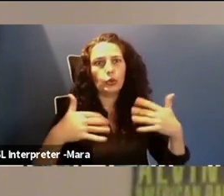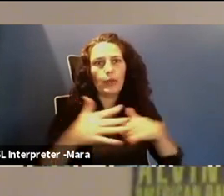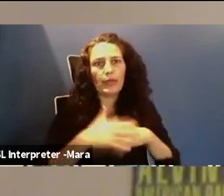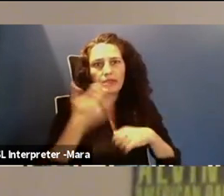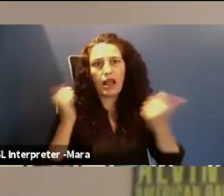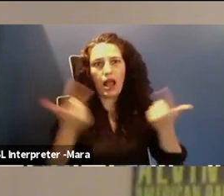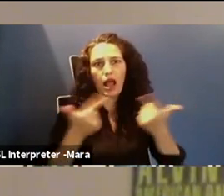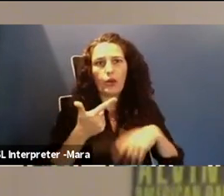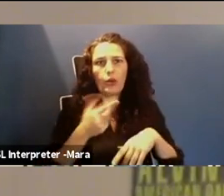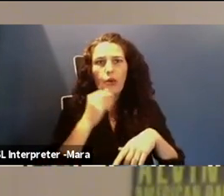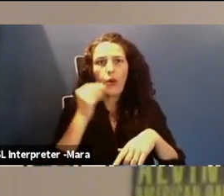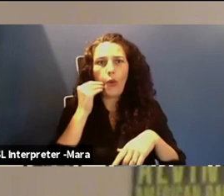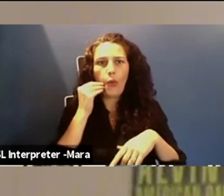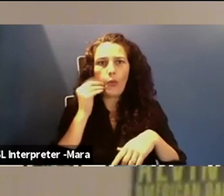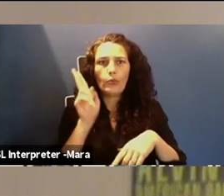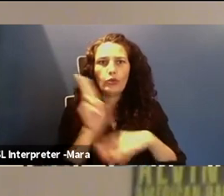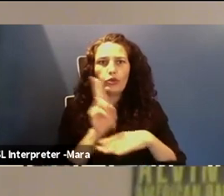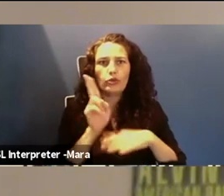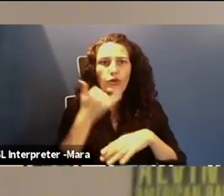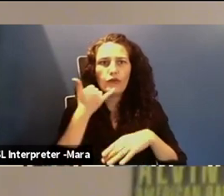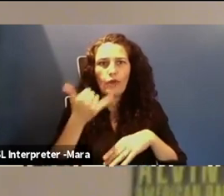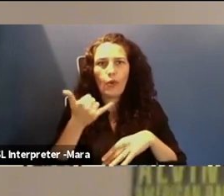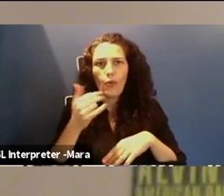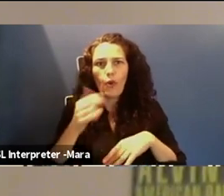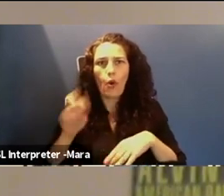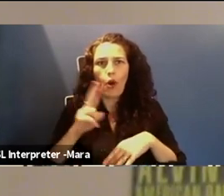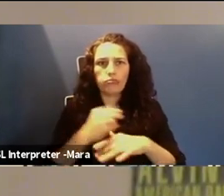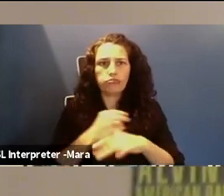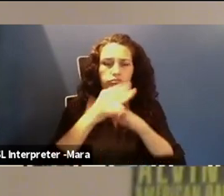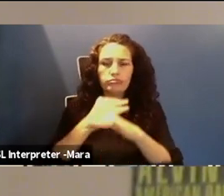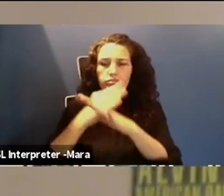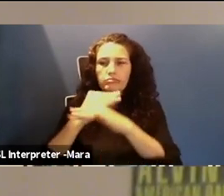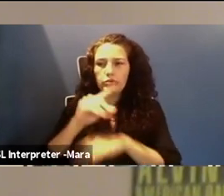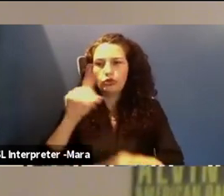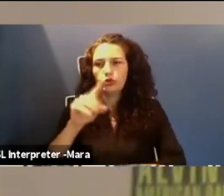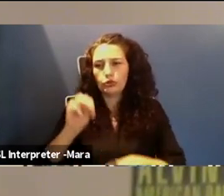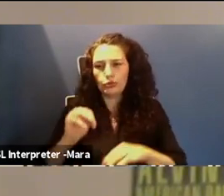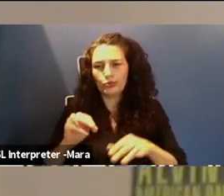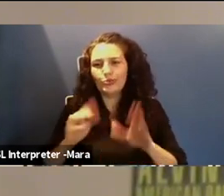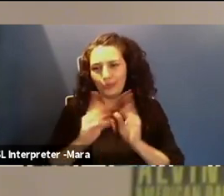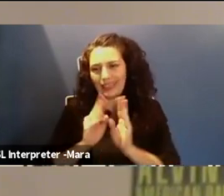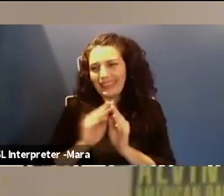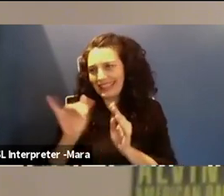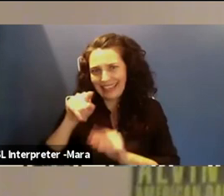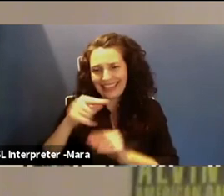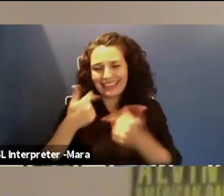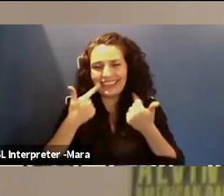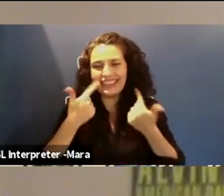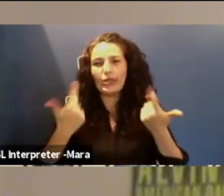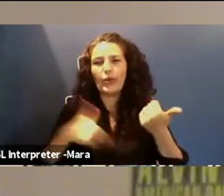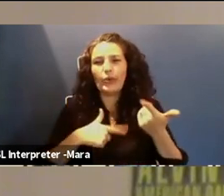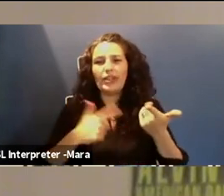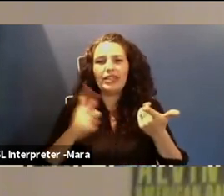phones or in zoom meetings like this. So we have needed to create more